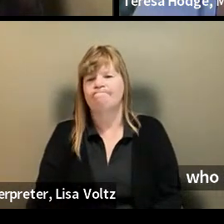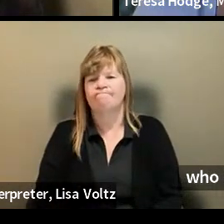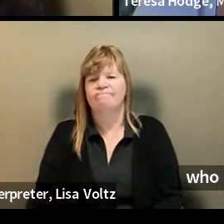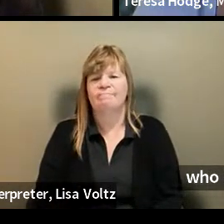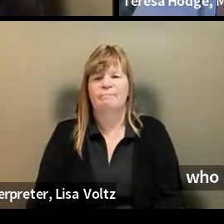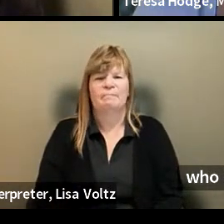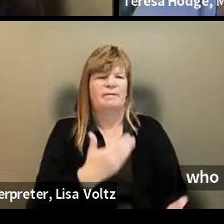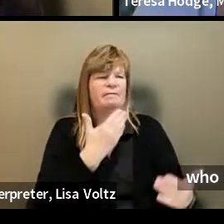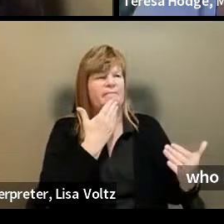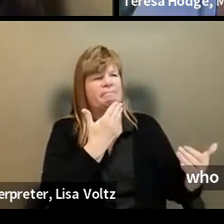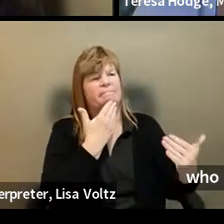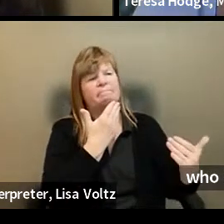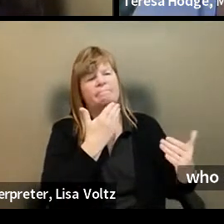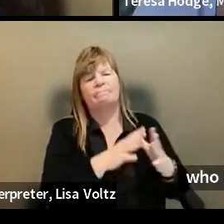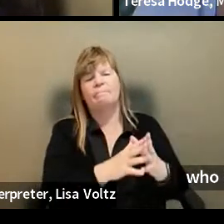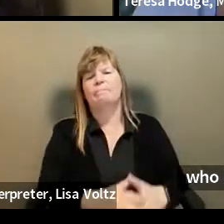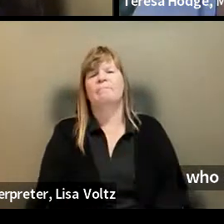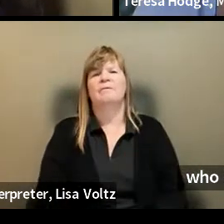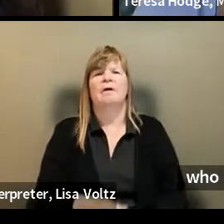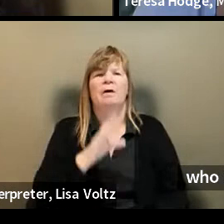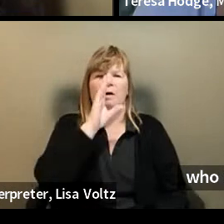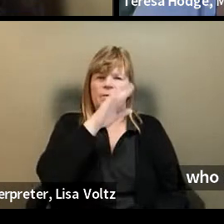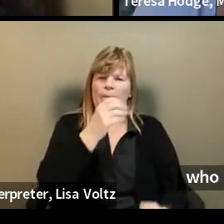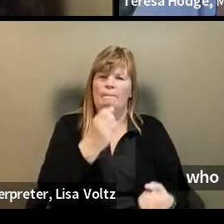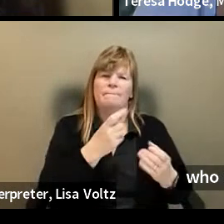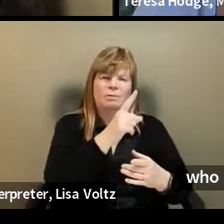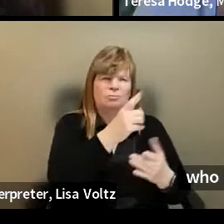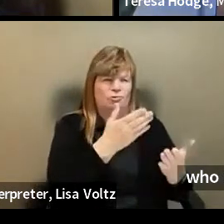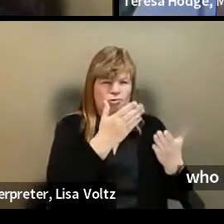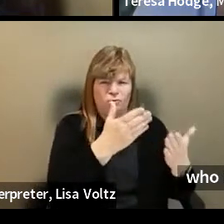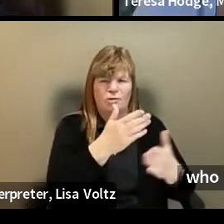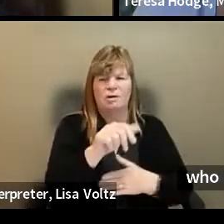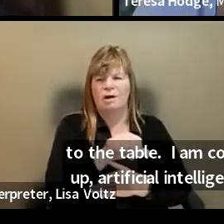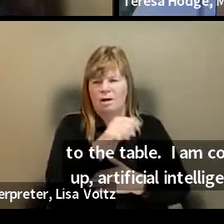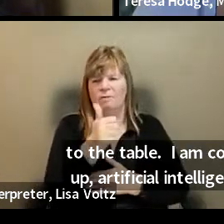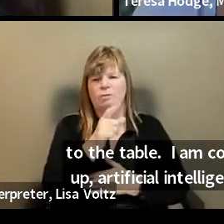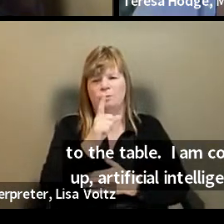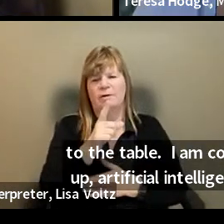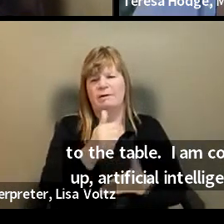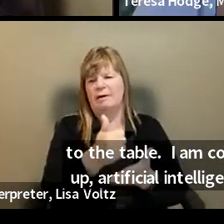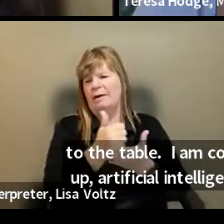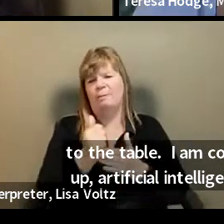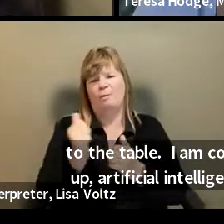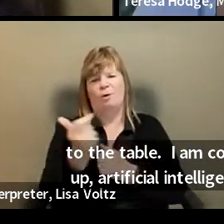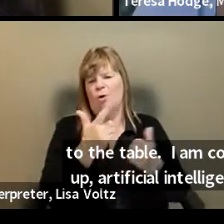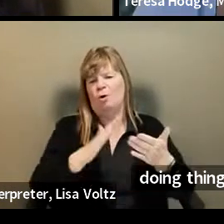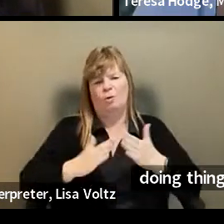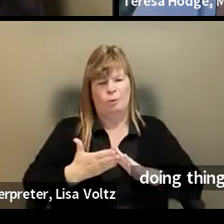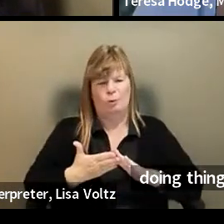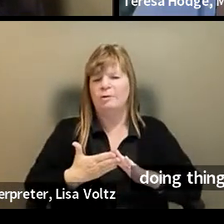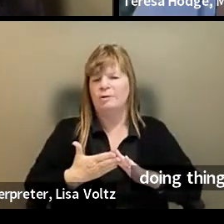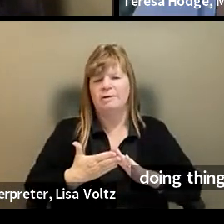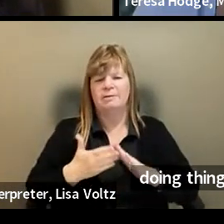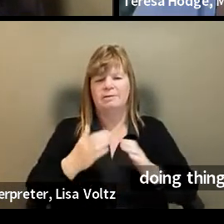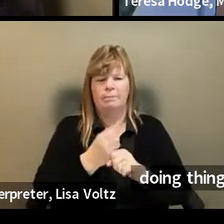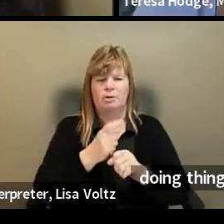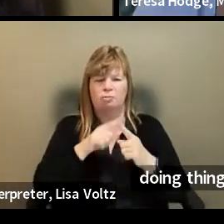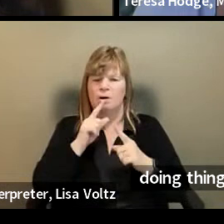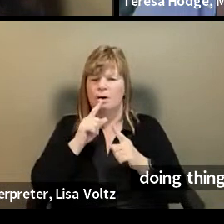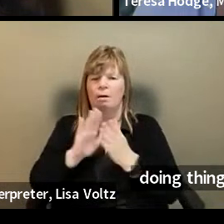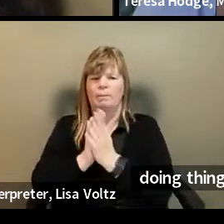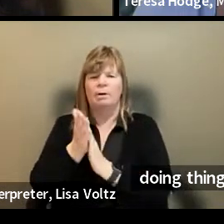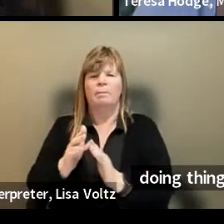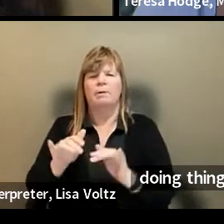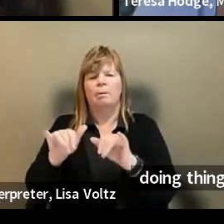Thanks so much, Eve. I know many of those suggestions and others, they really help all communities, right? To make sure we're not perpetuating